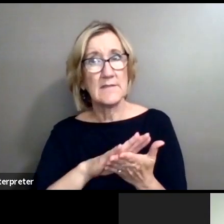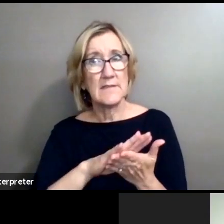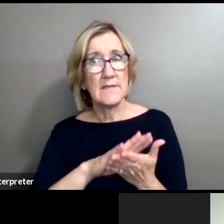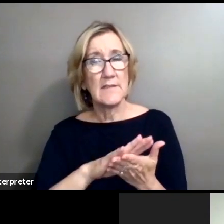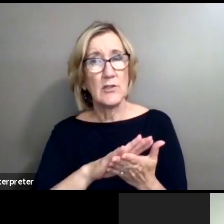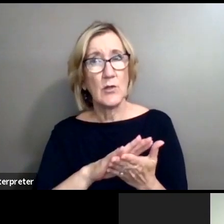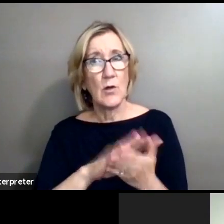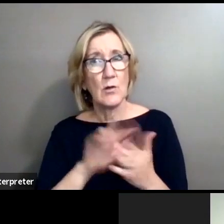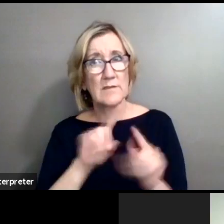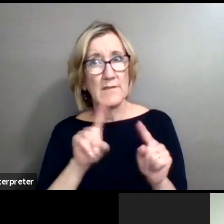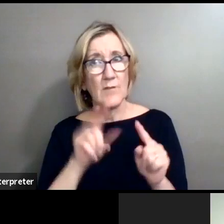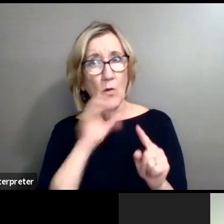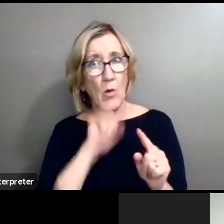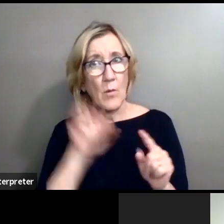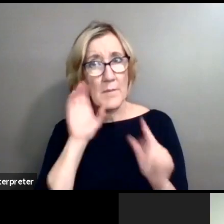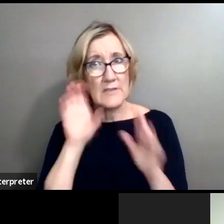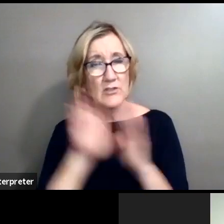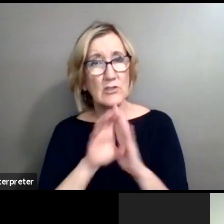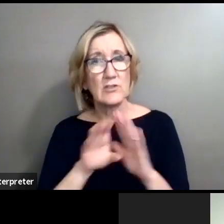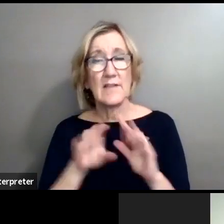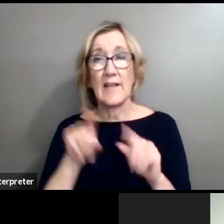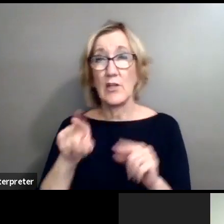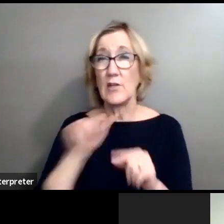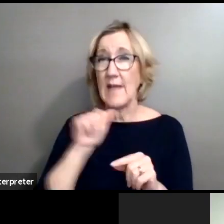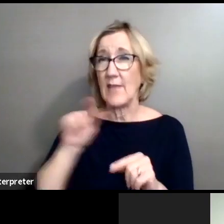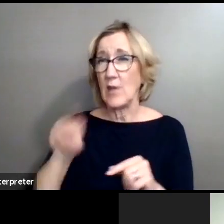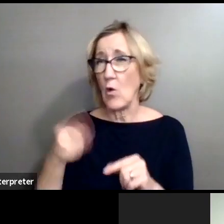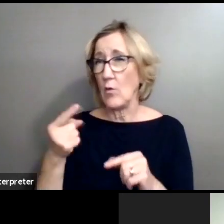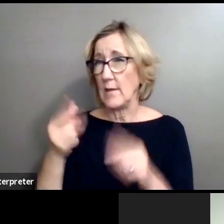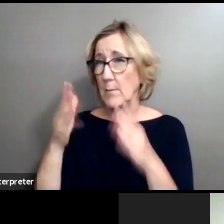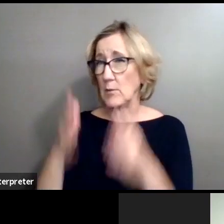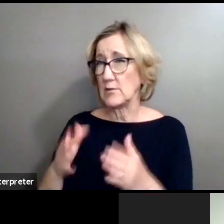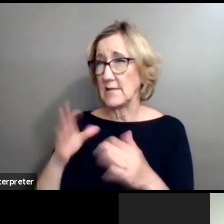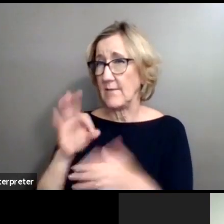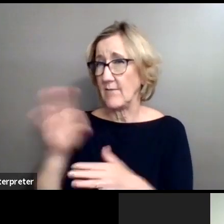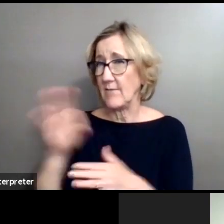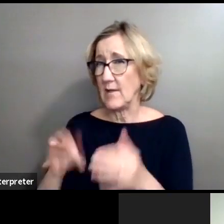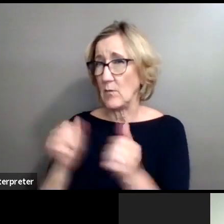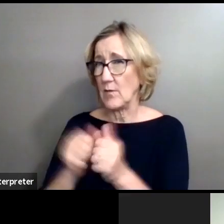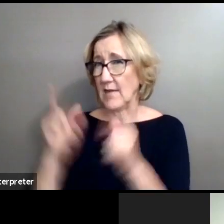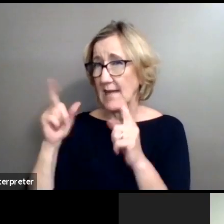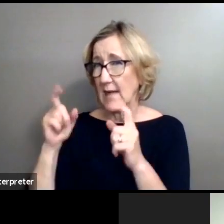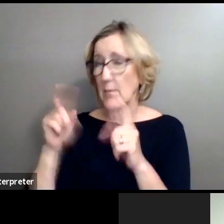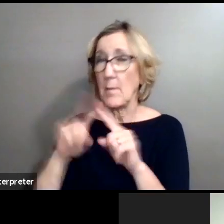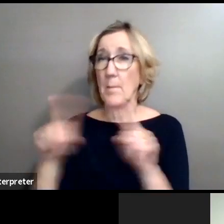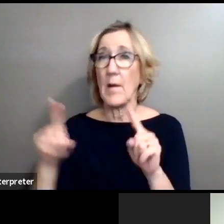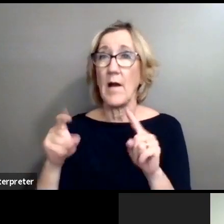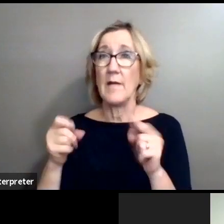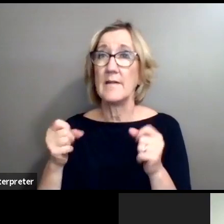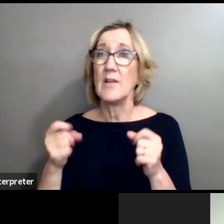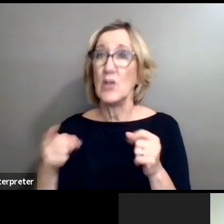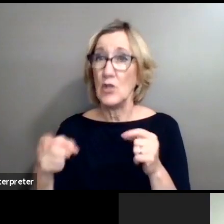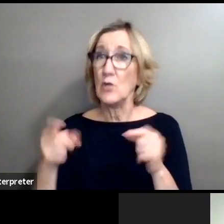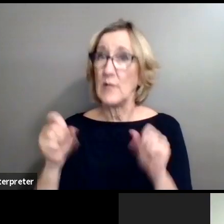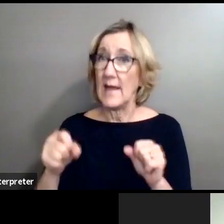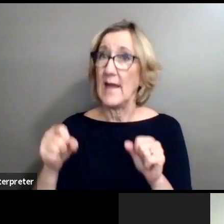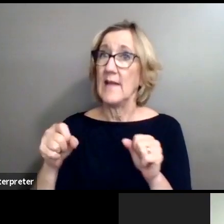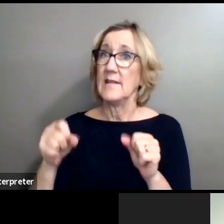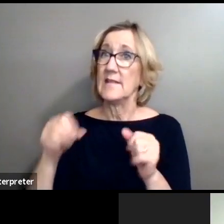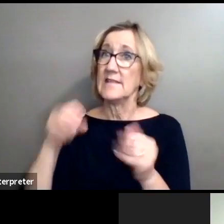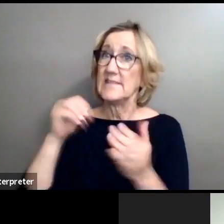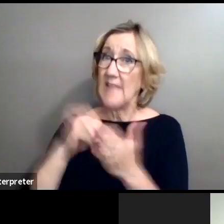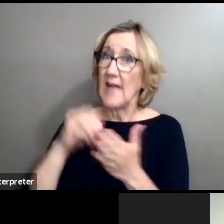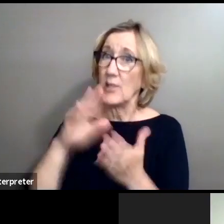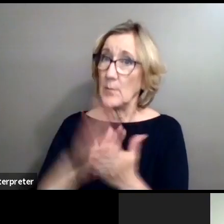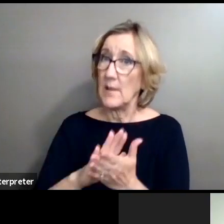follow, right, Trevor? Like, you're not the only person in Flint with a camera, but you're one of a bunch of people that can document some really,